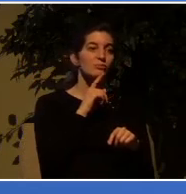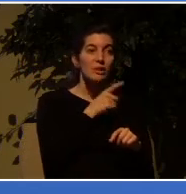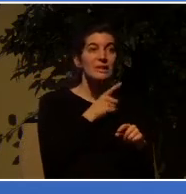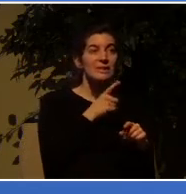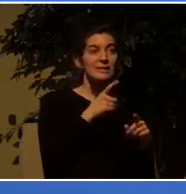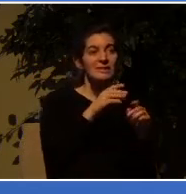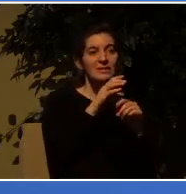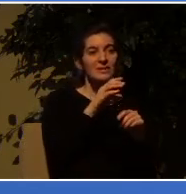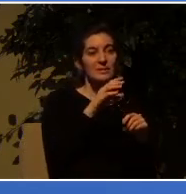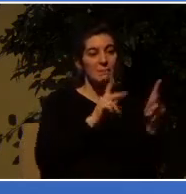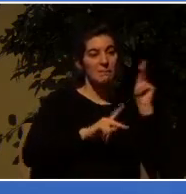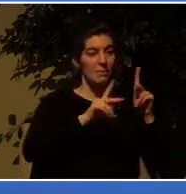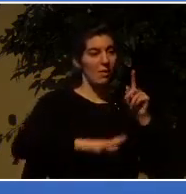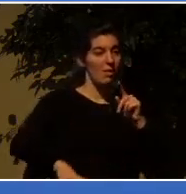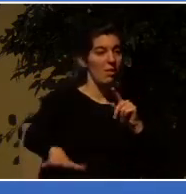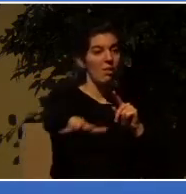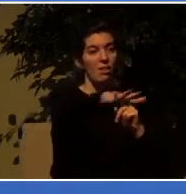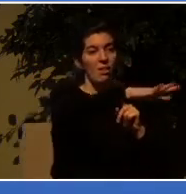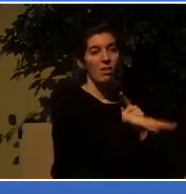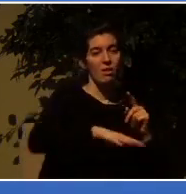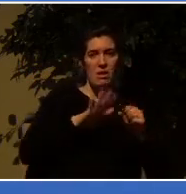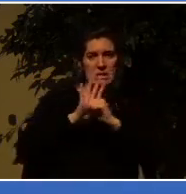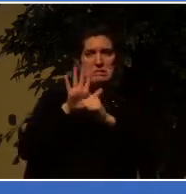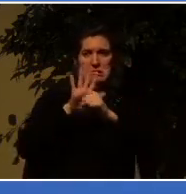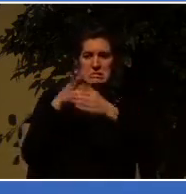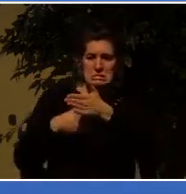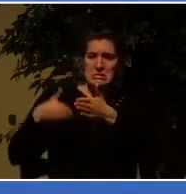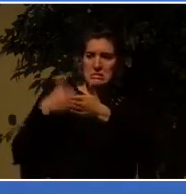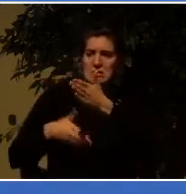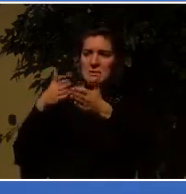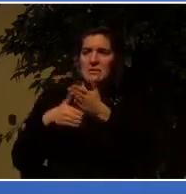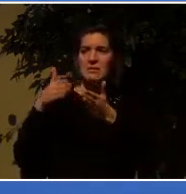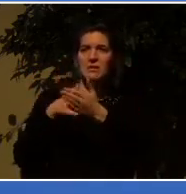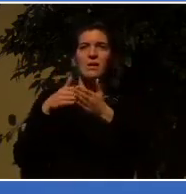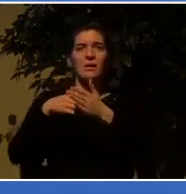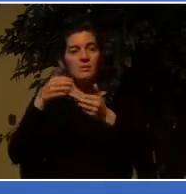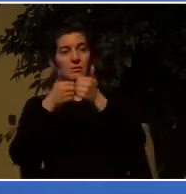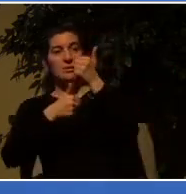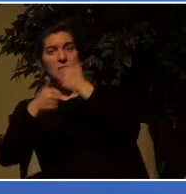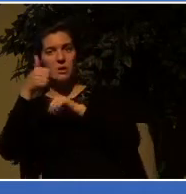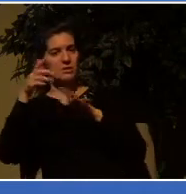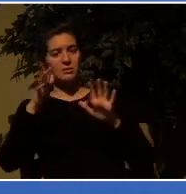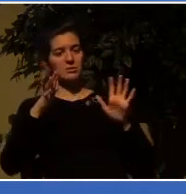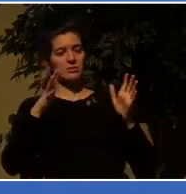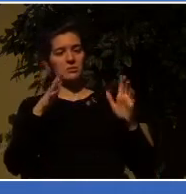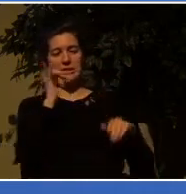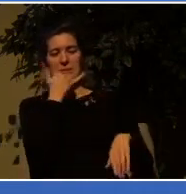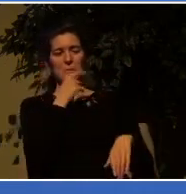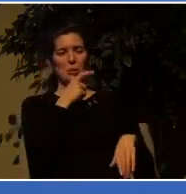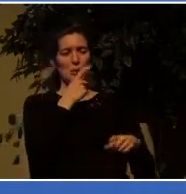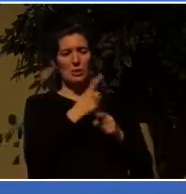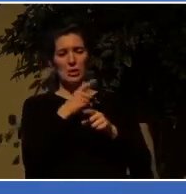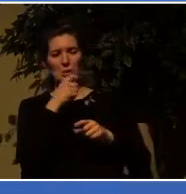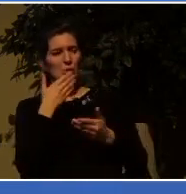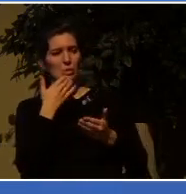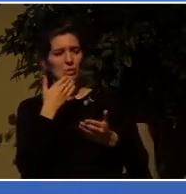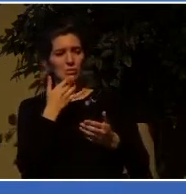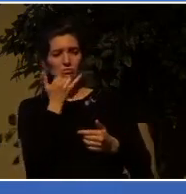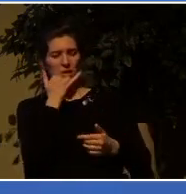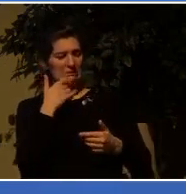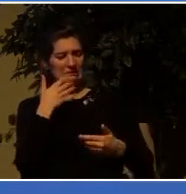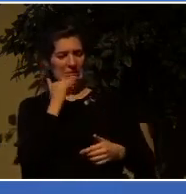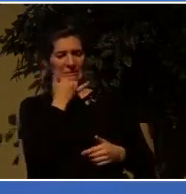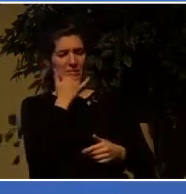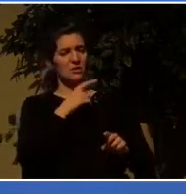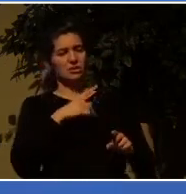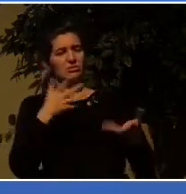wrong. Let's just get these guys out of the way so that we can settle down the mob. And